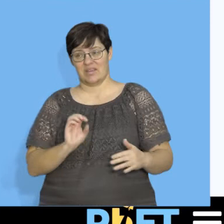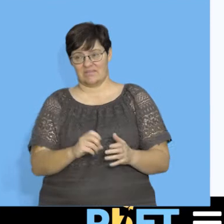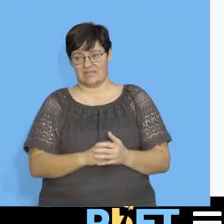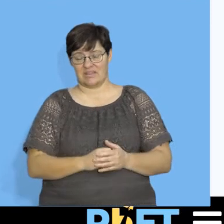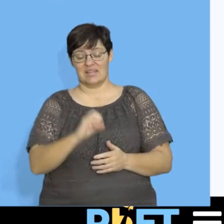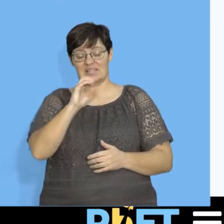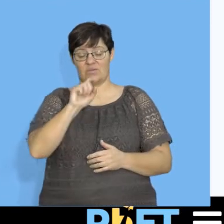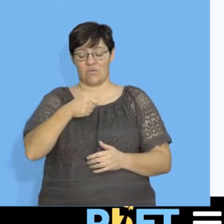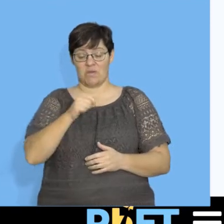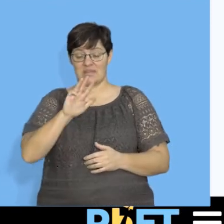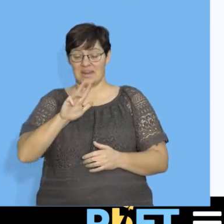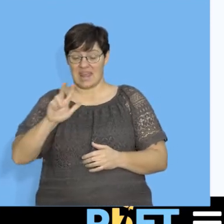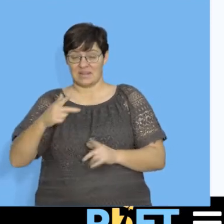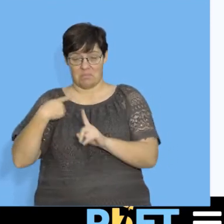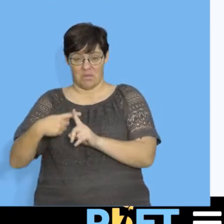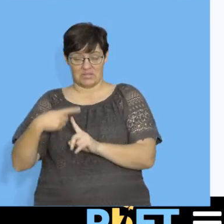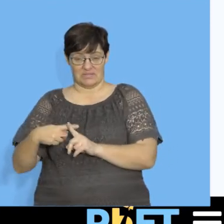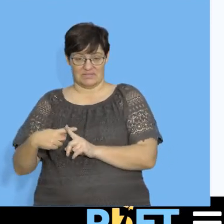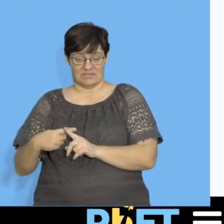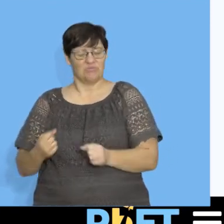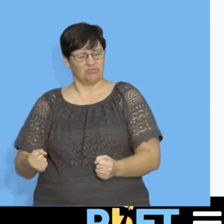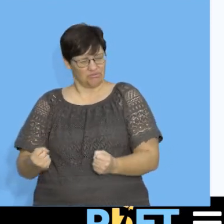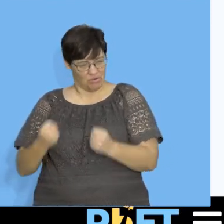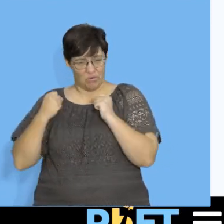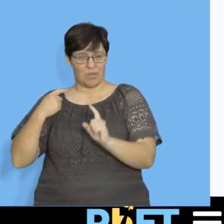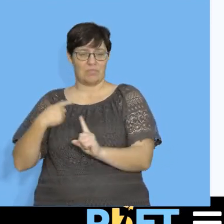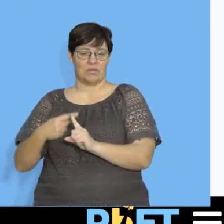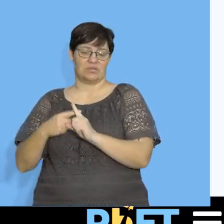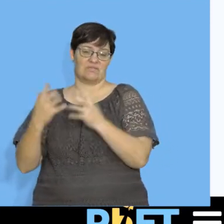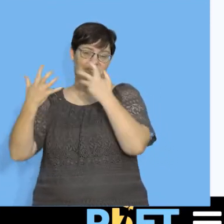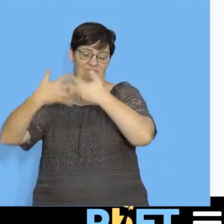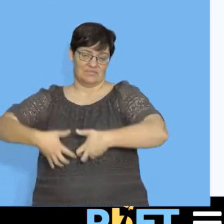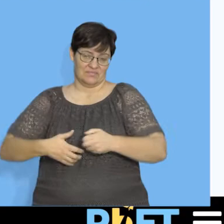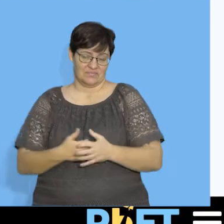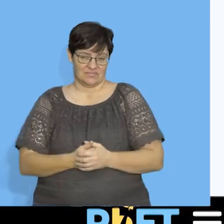here? Zero point nine eight. Zero point nine